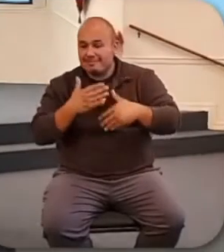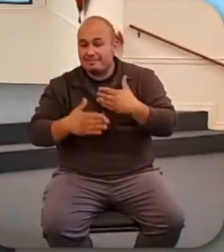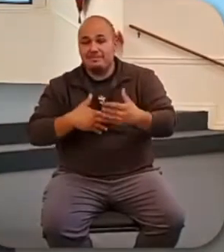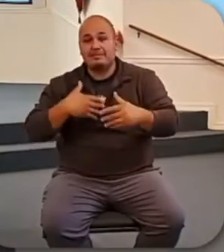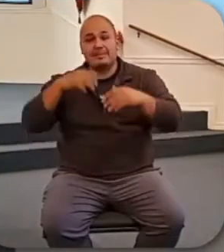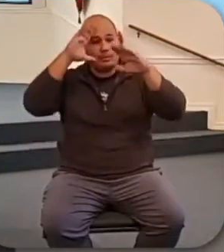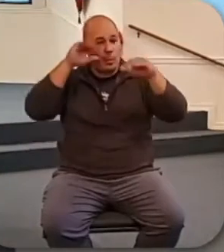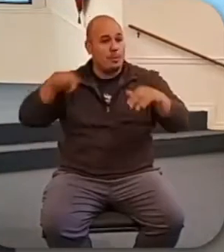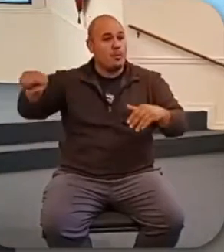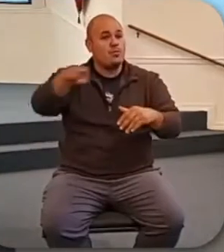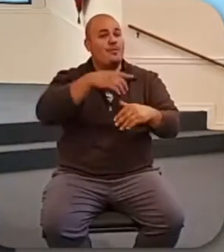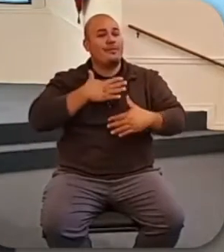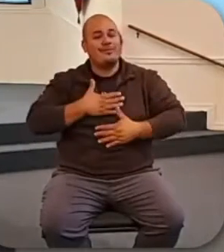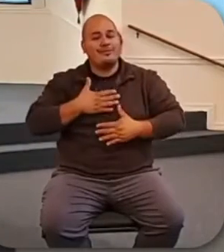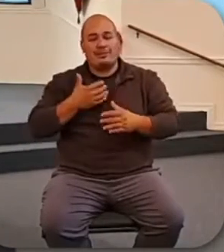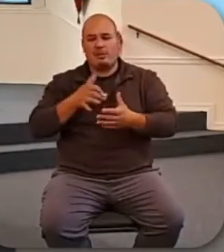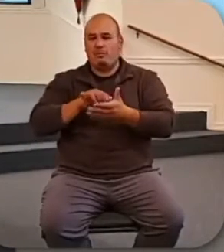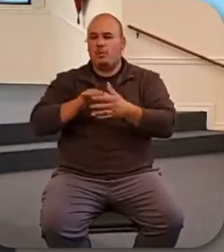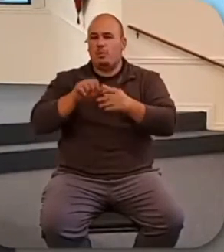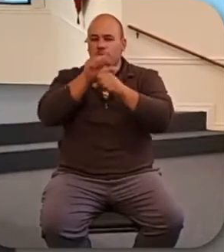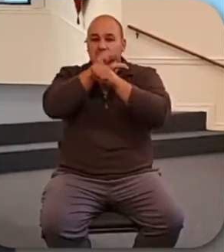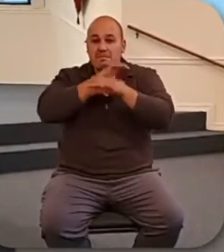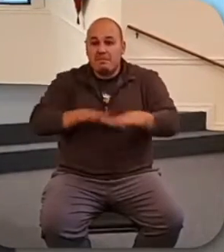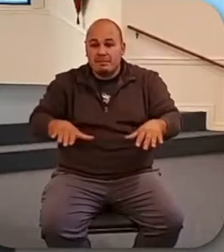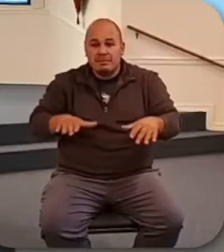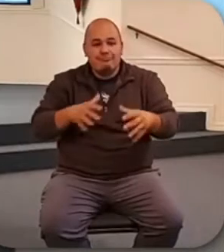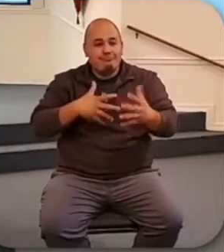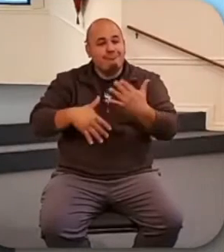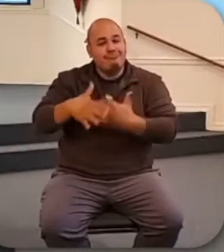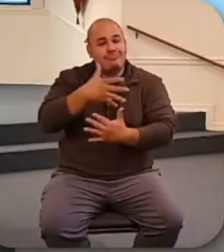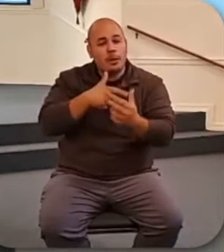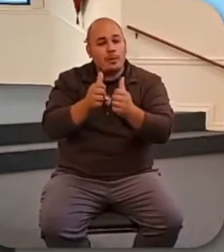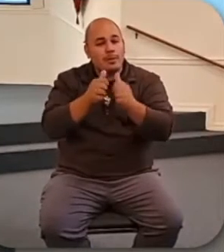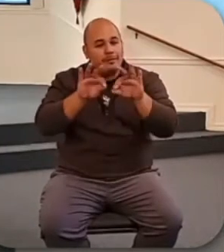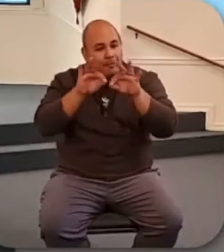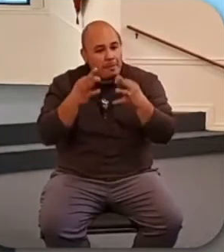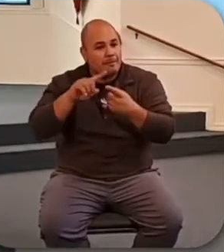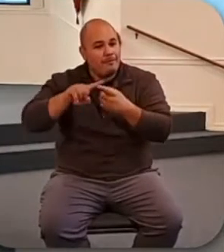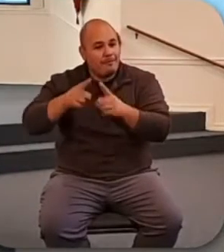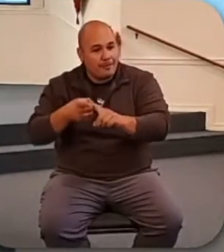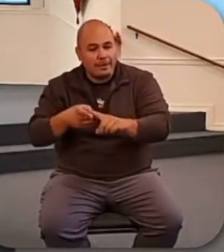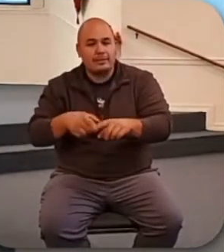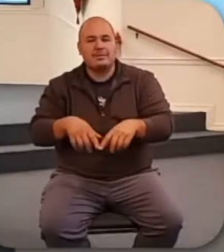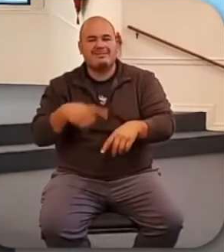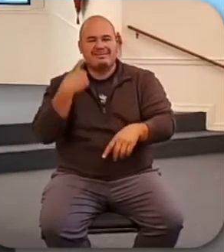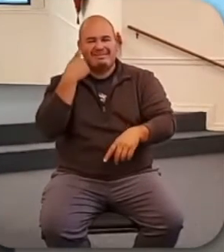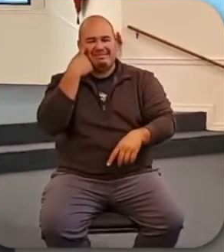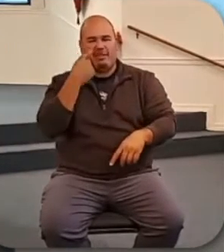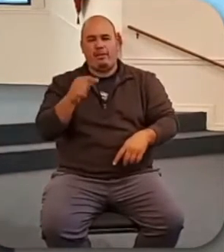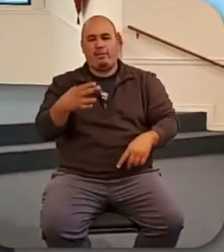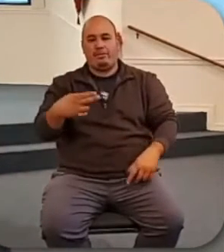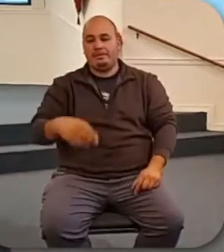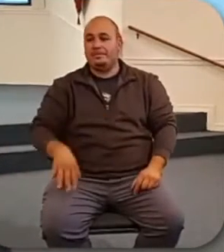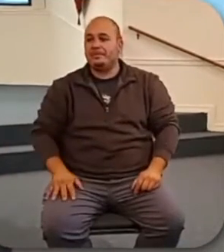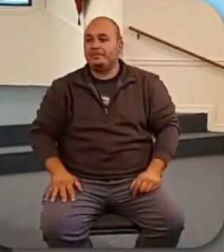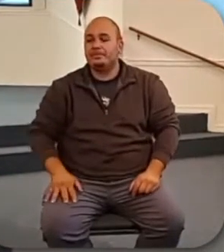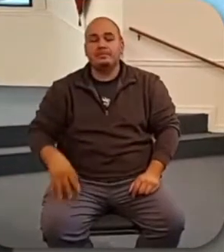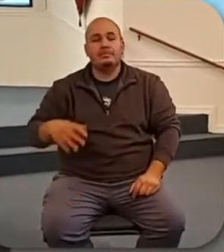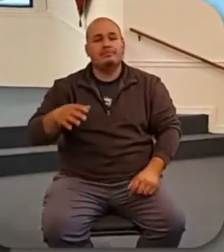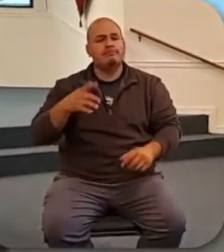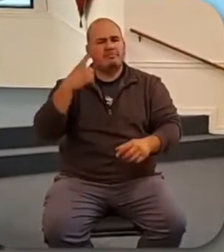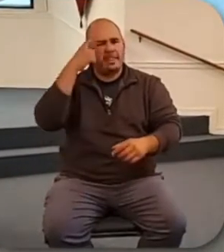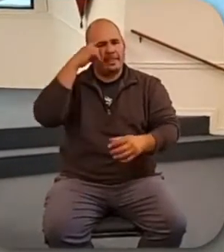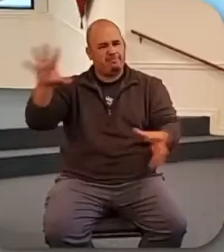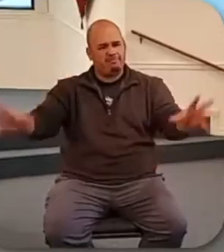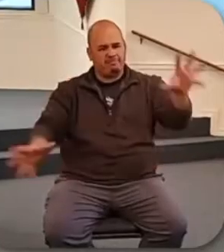blessings or something else that's special to you at Thanksgiving this past Thursday. But I think my favorite thing about